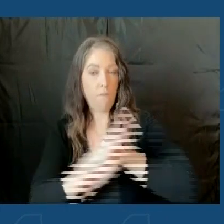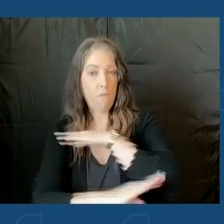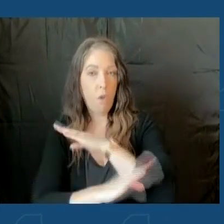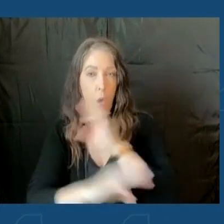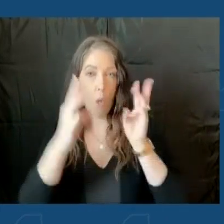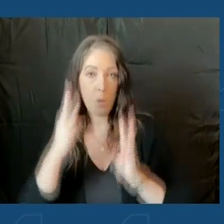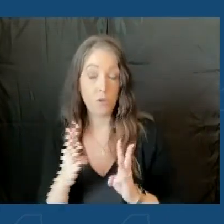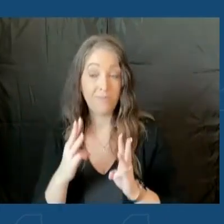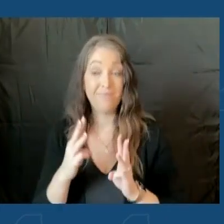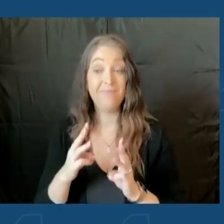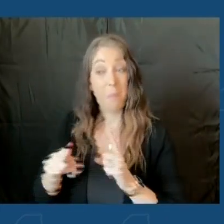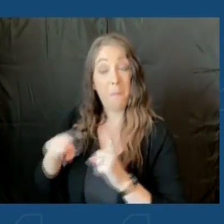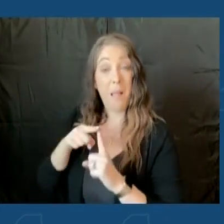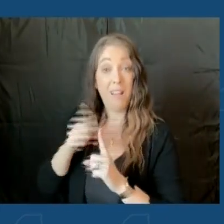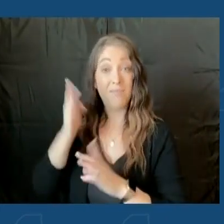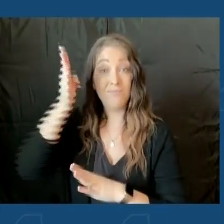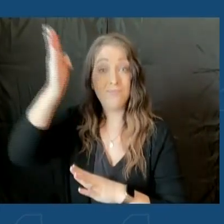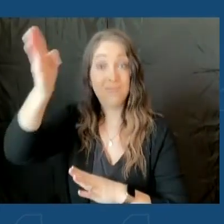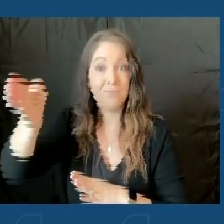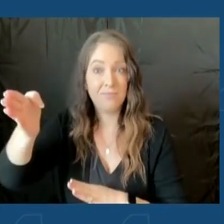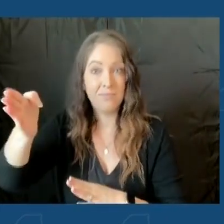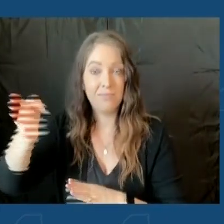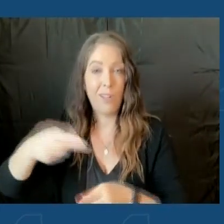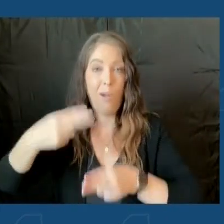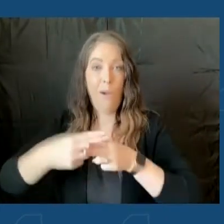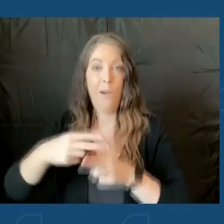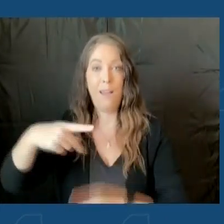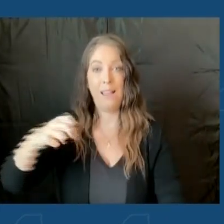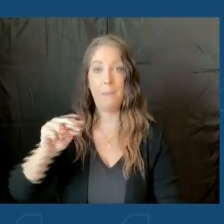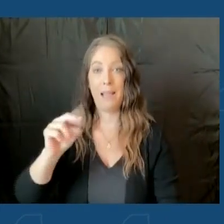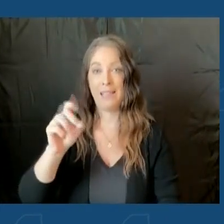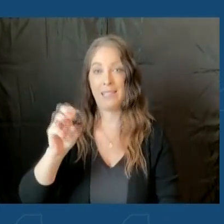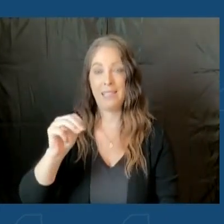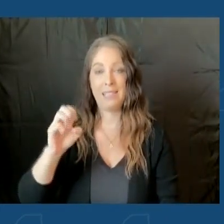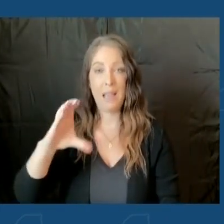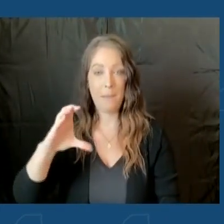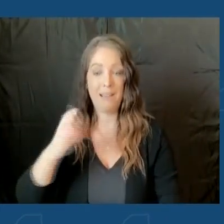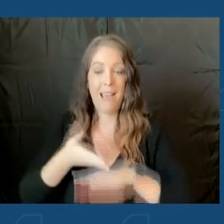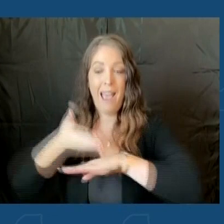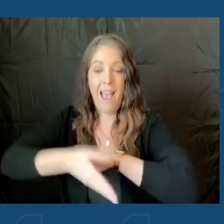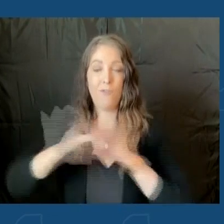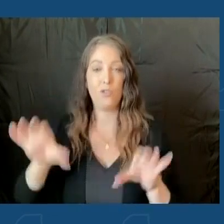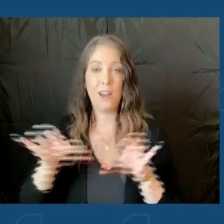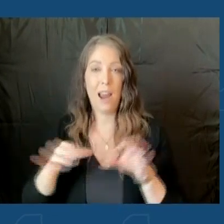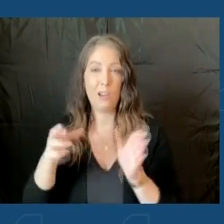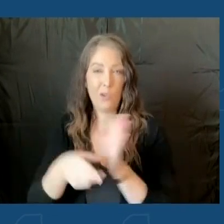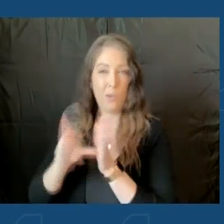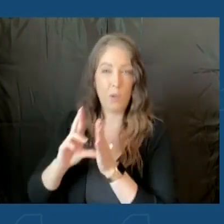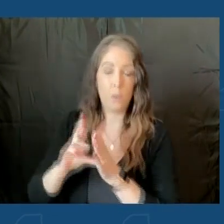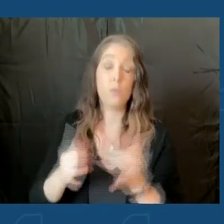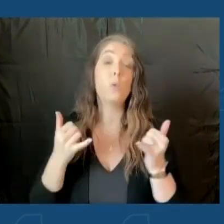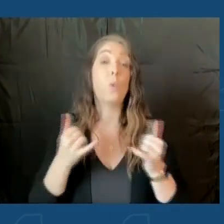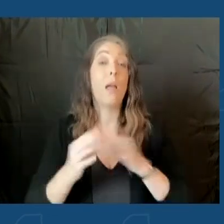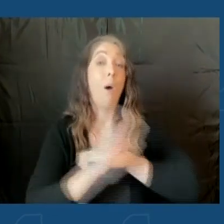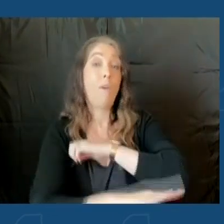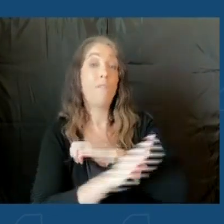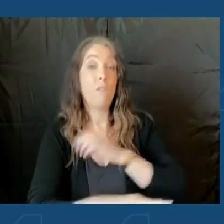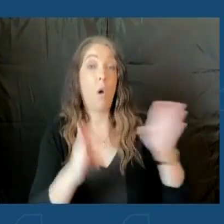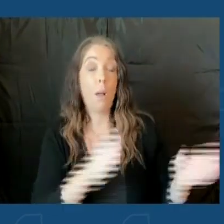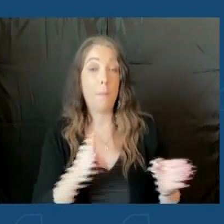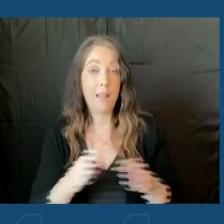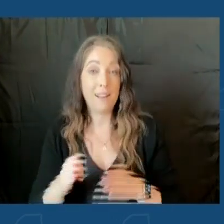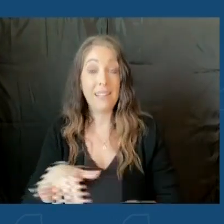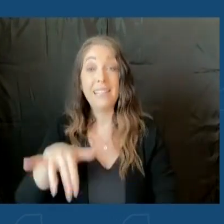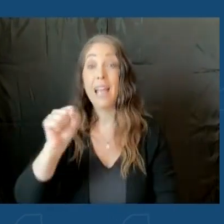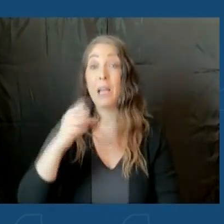long term, what we're calling our pandemic after action review. So let me start with the fall planning, which is now underway. Yes, this